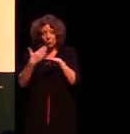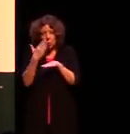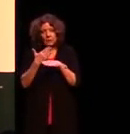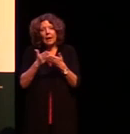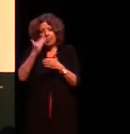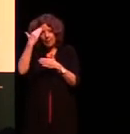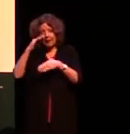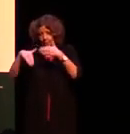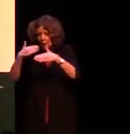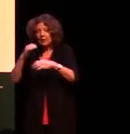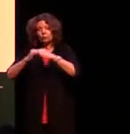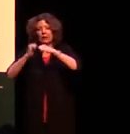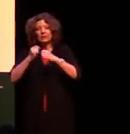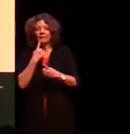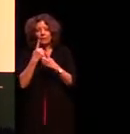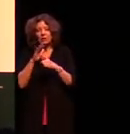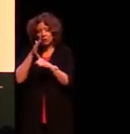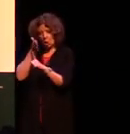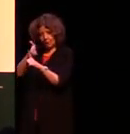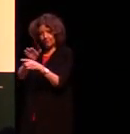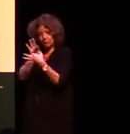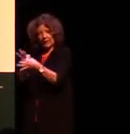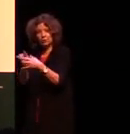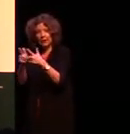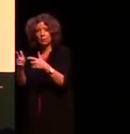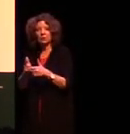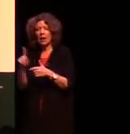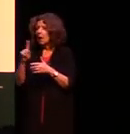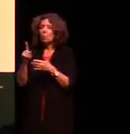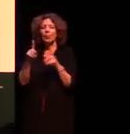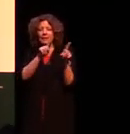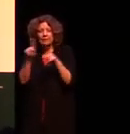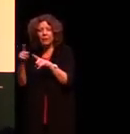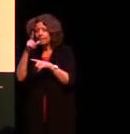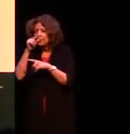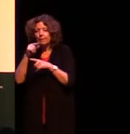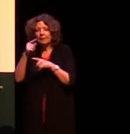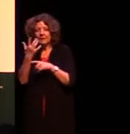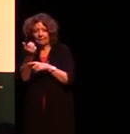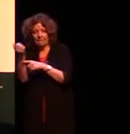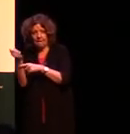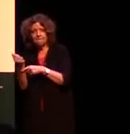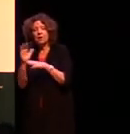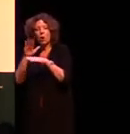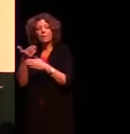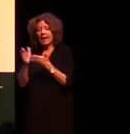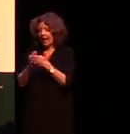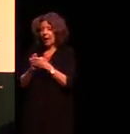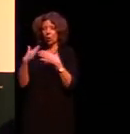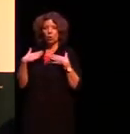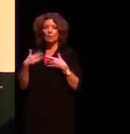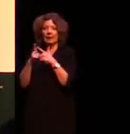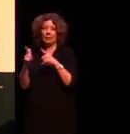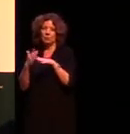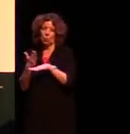processes and structures information with respect to language and what the range of possibilities is in terms of how human language